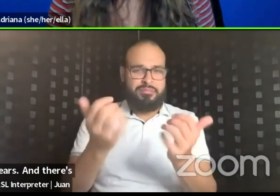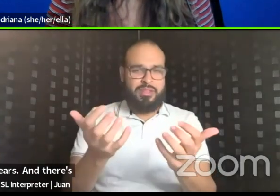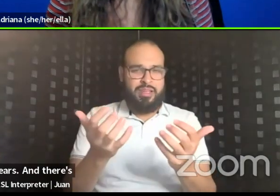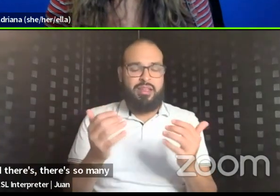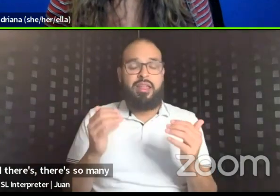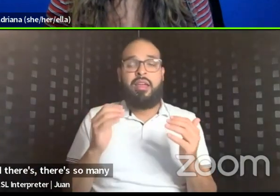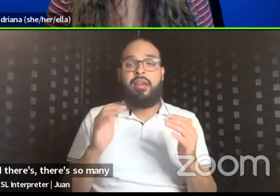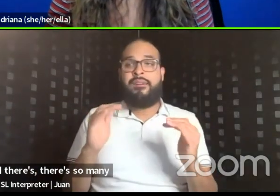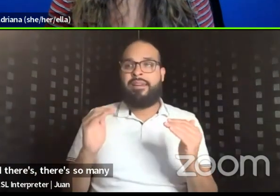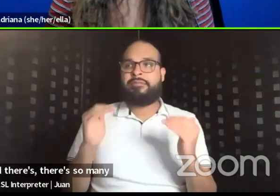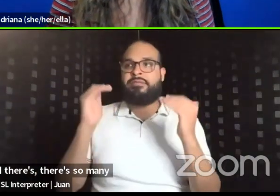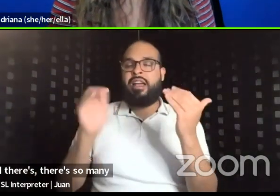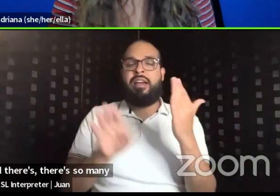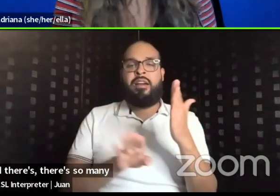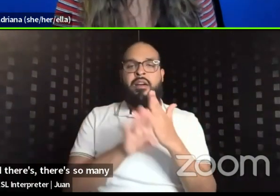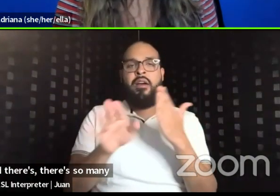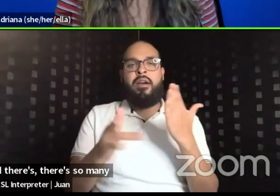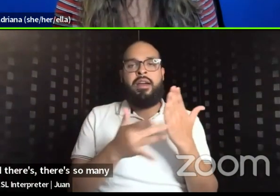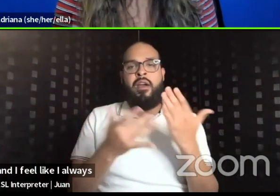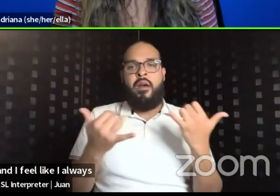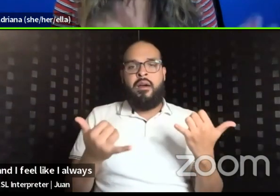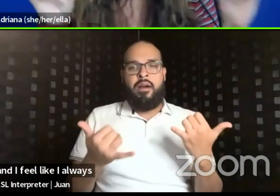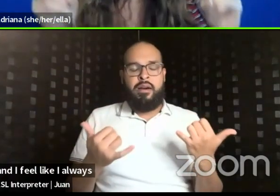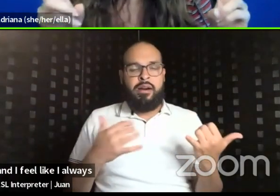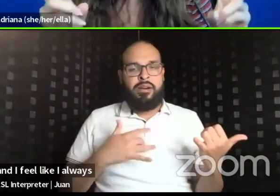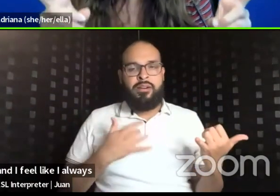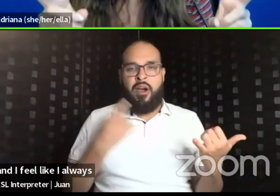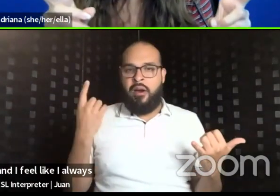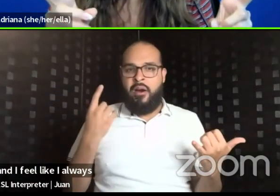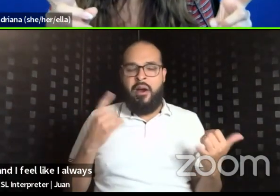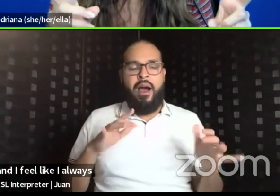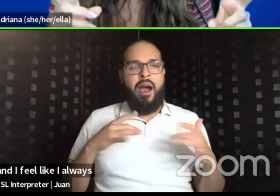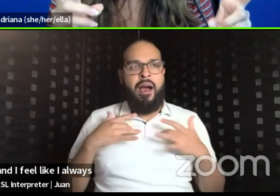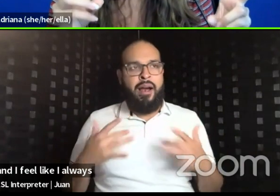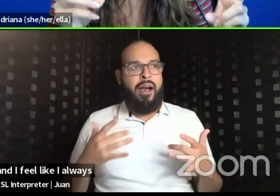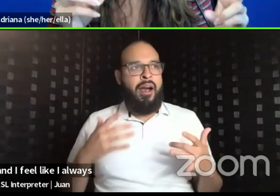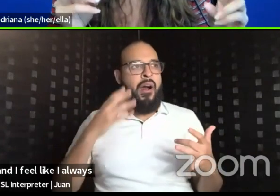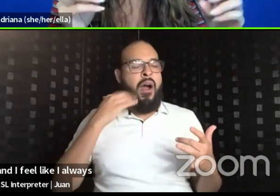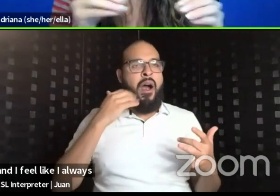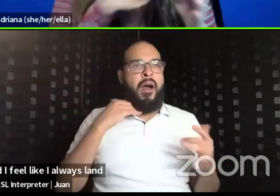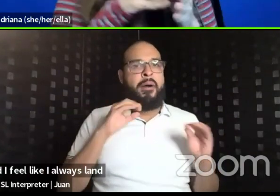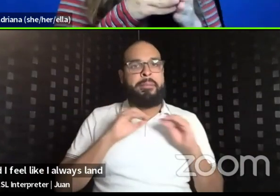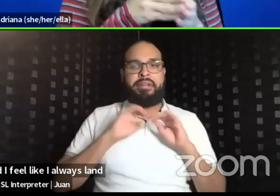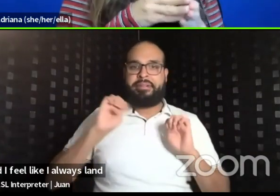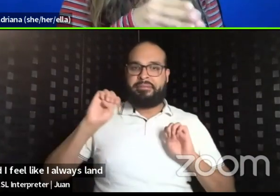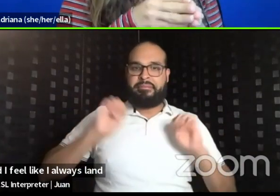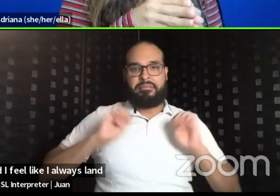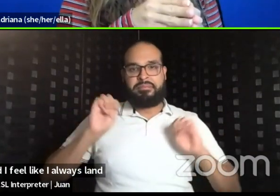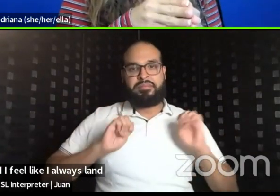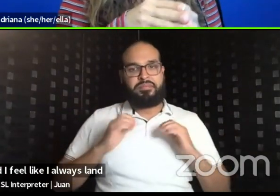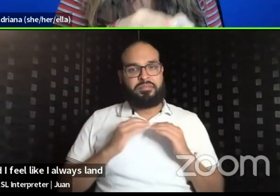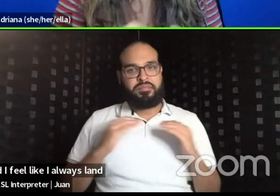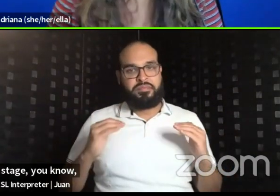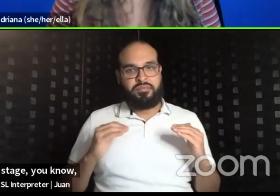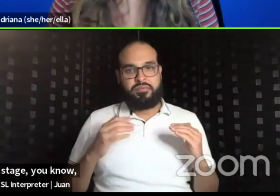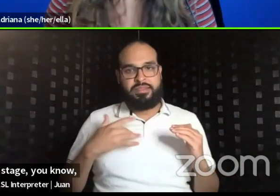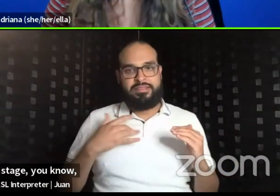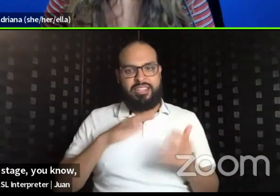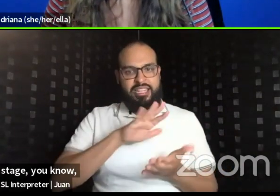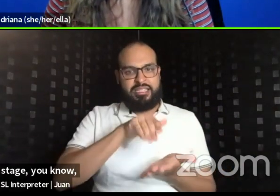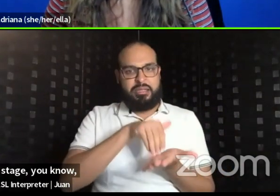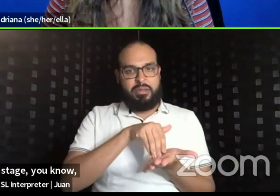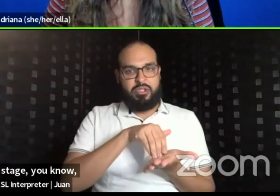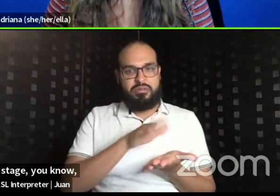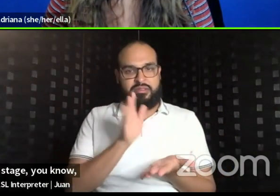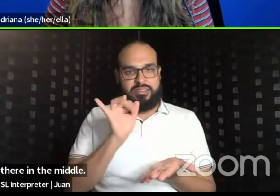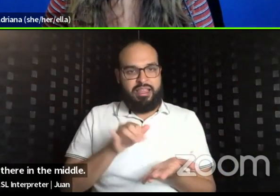advances in technology and I feel like I always land in the experimental stage, you know, so I'm always like right there in the middle. Um,